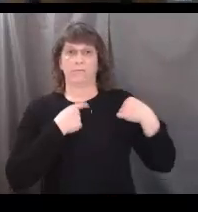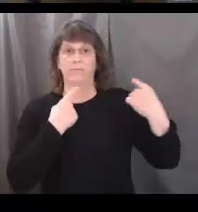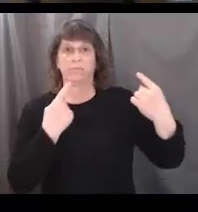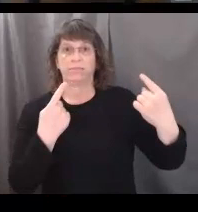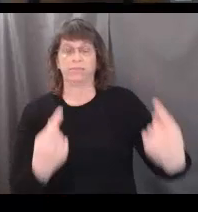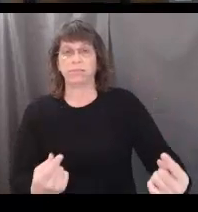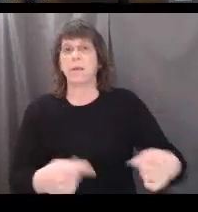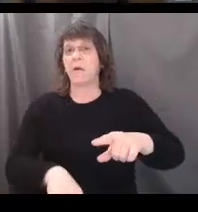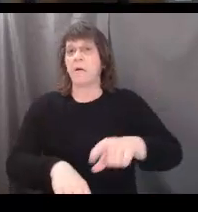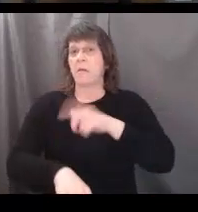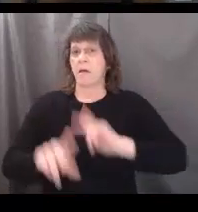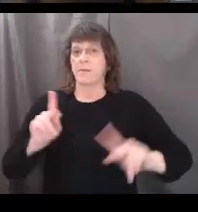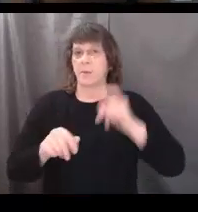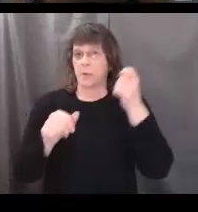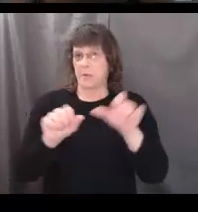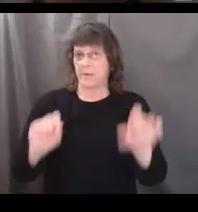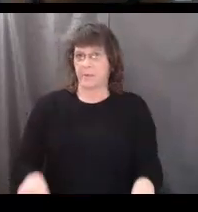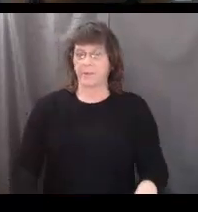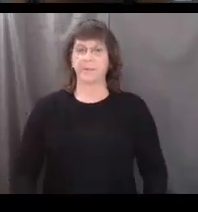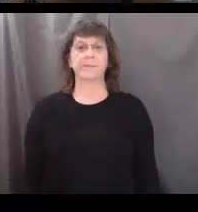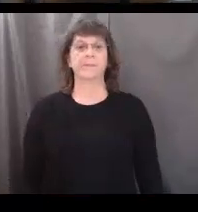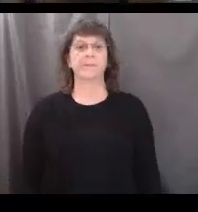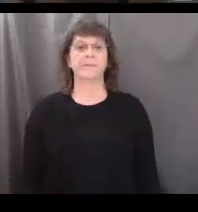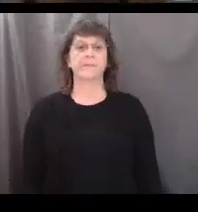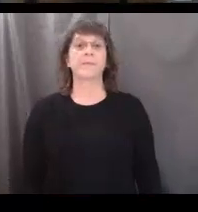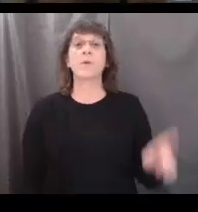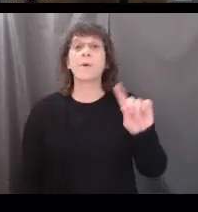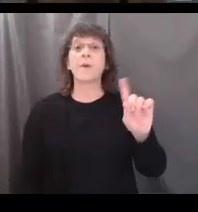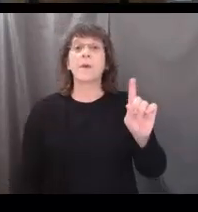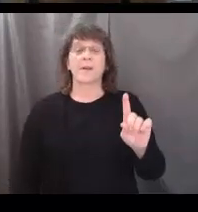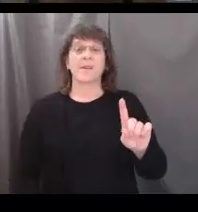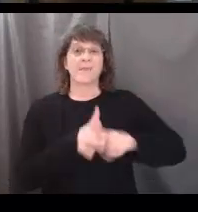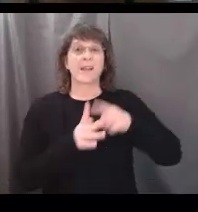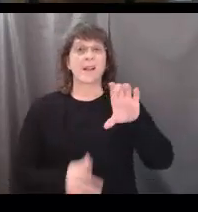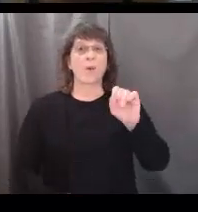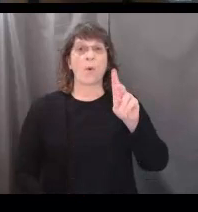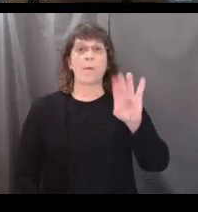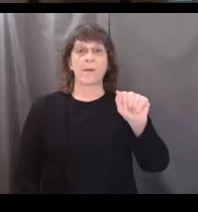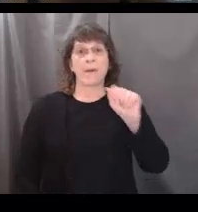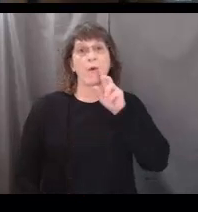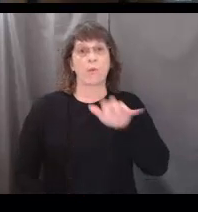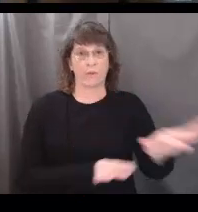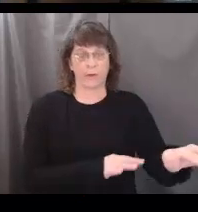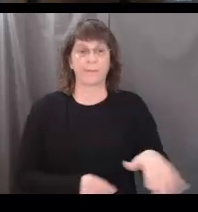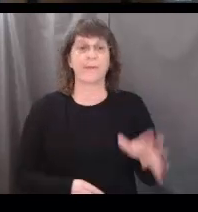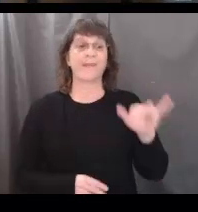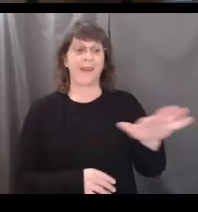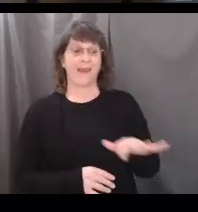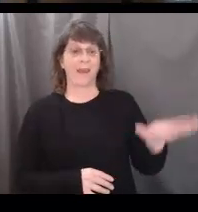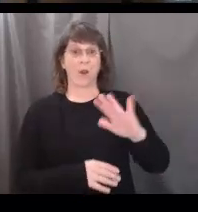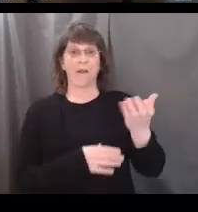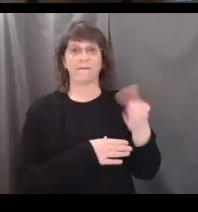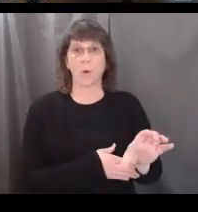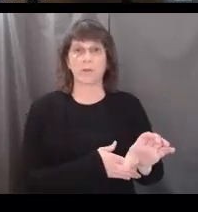immemorial, which means as long as humans can remember, at the mouth of the Columbia River. This territory was